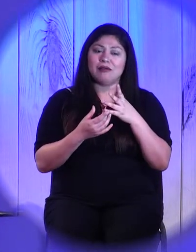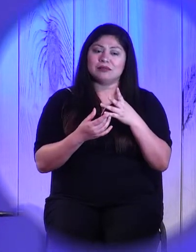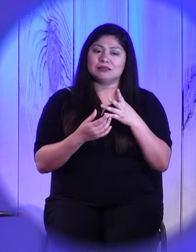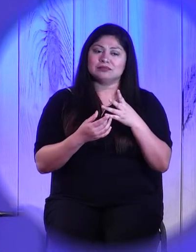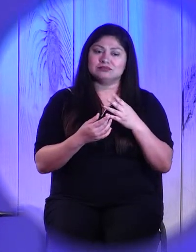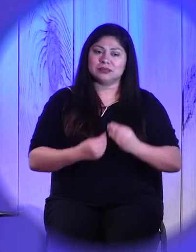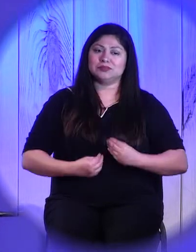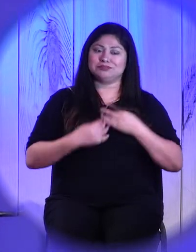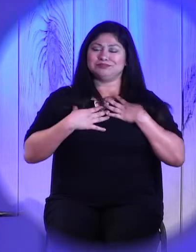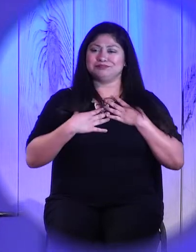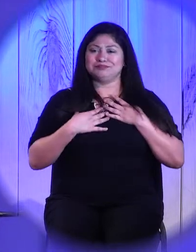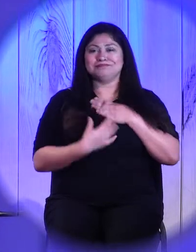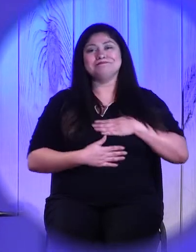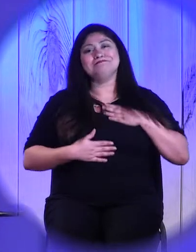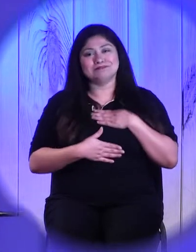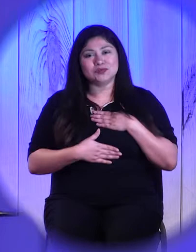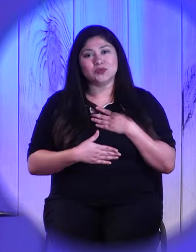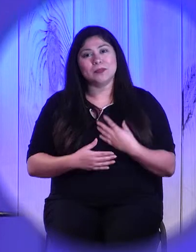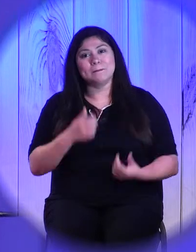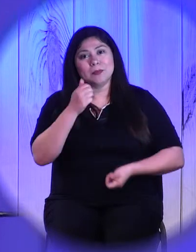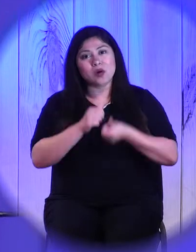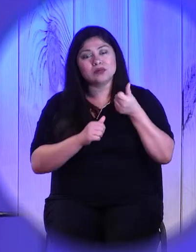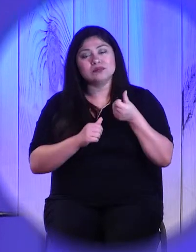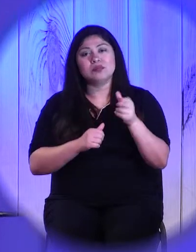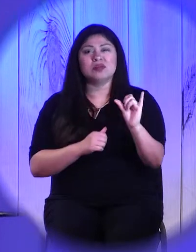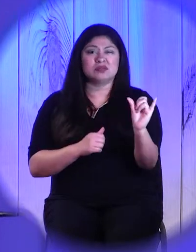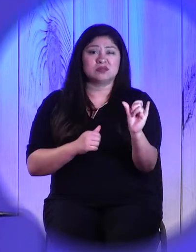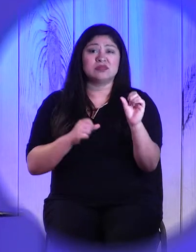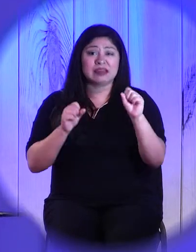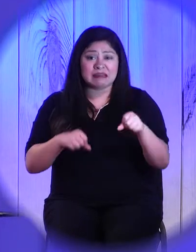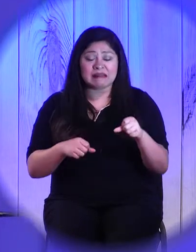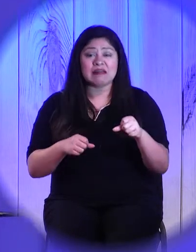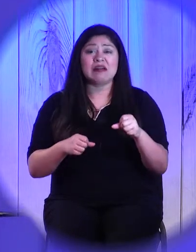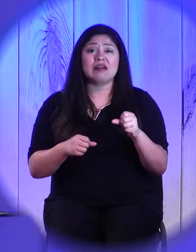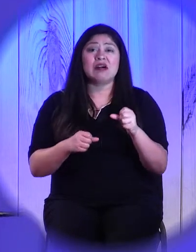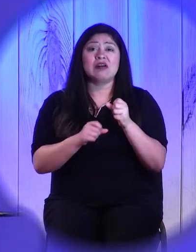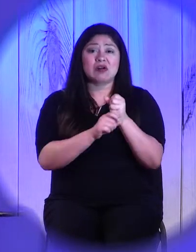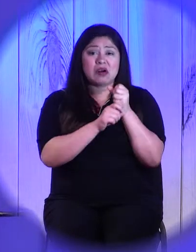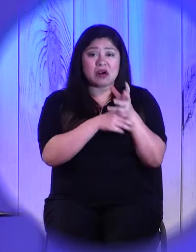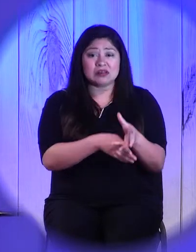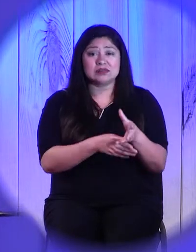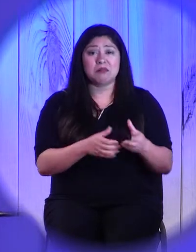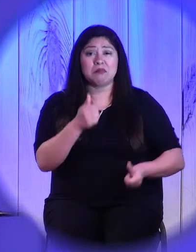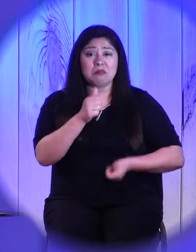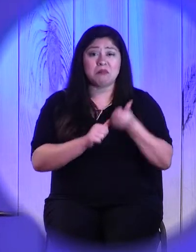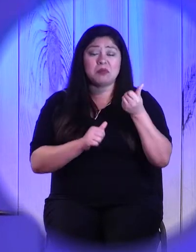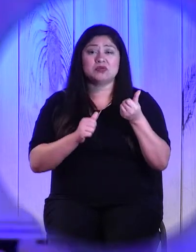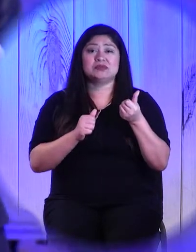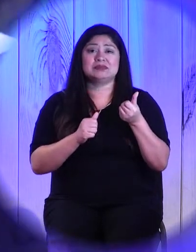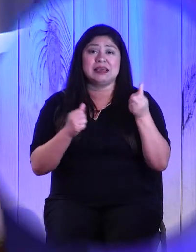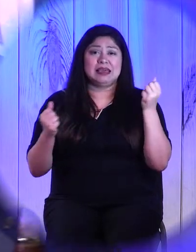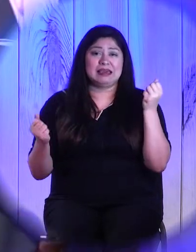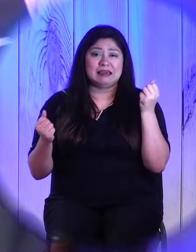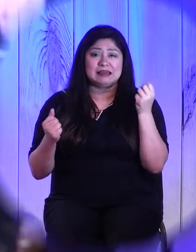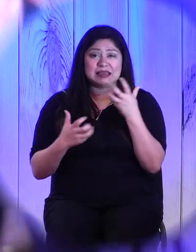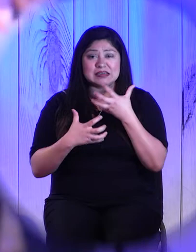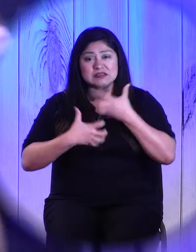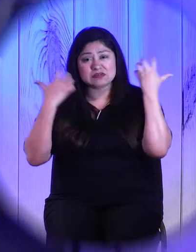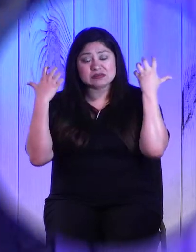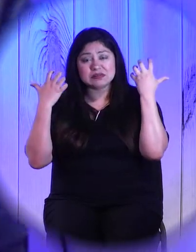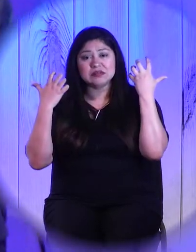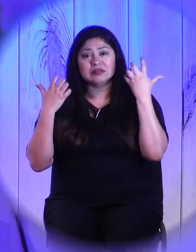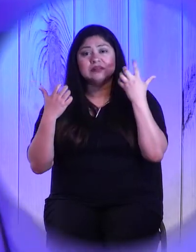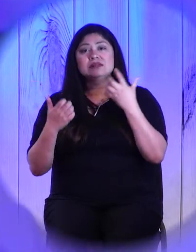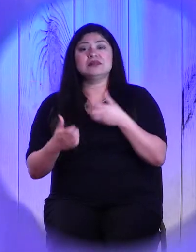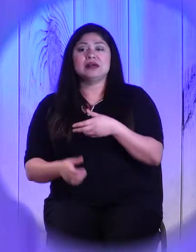also the ones that can cause us the most anger. For all the news about the tyrants and terrorists and the rest of the world, the